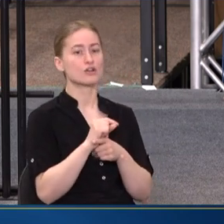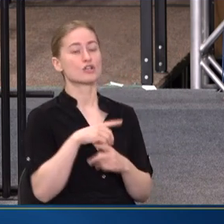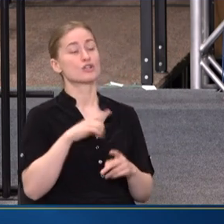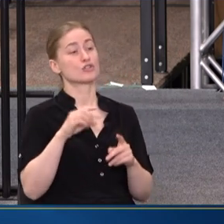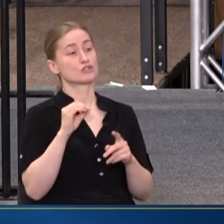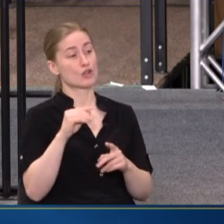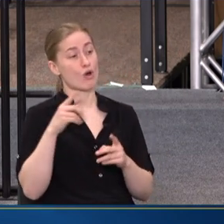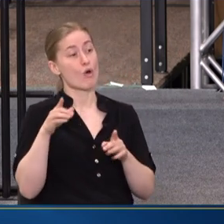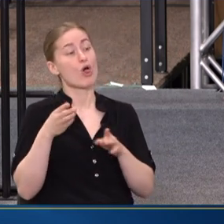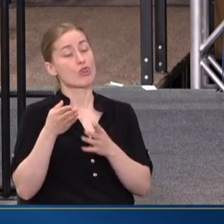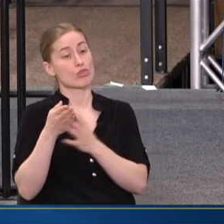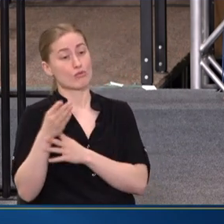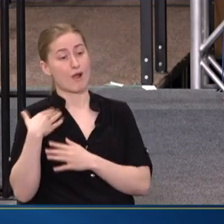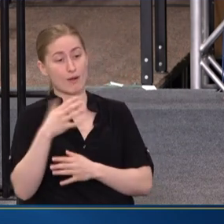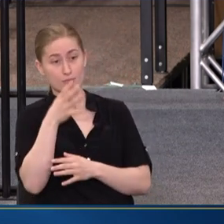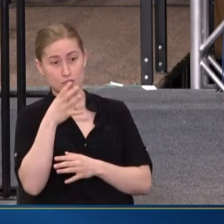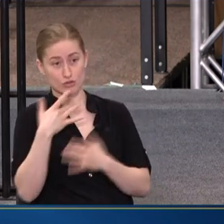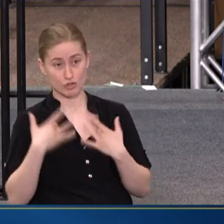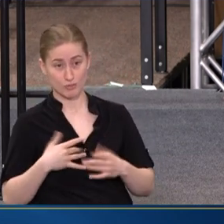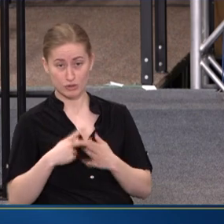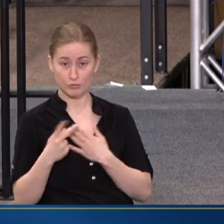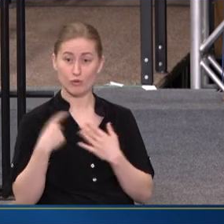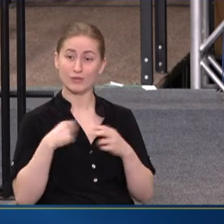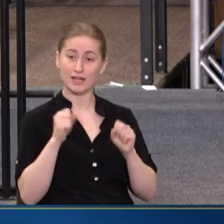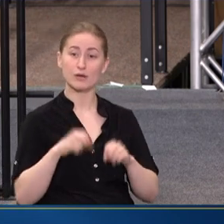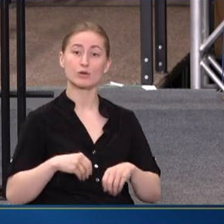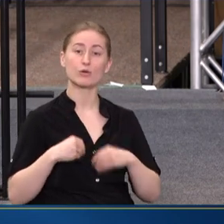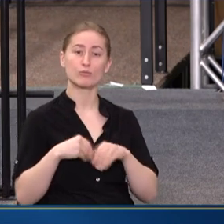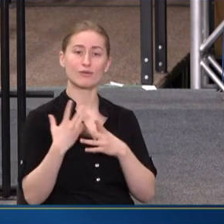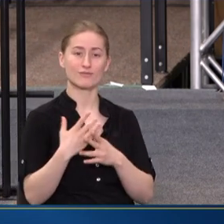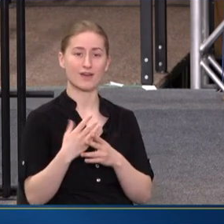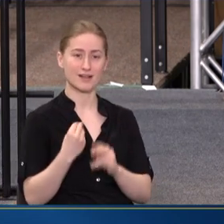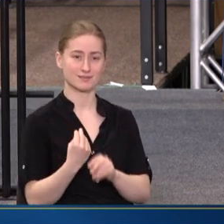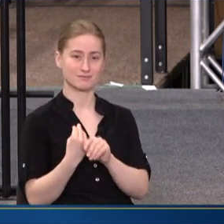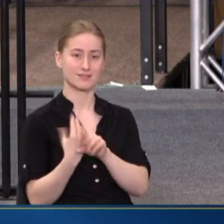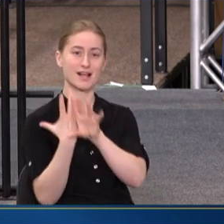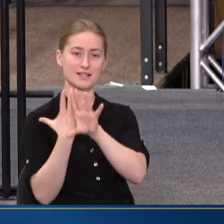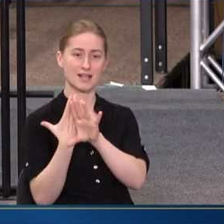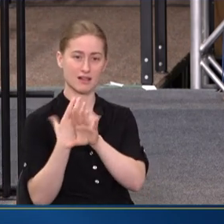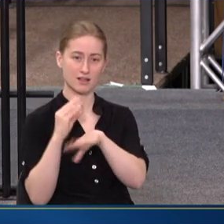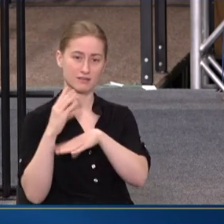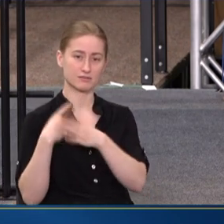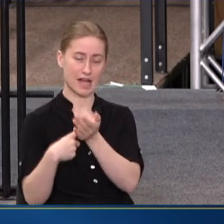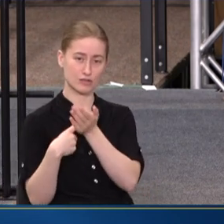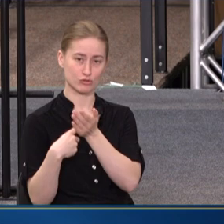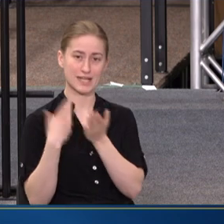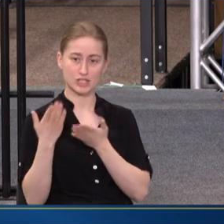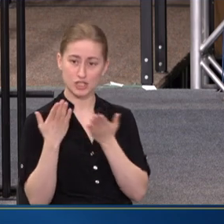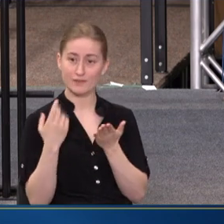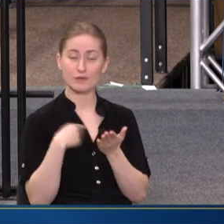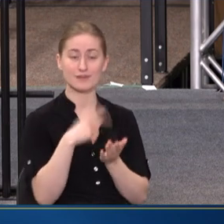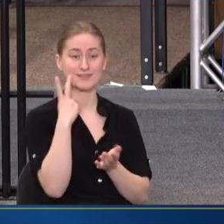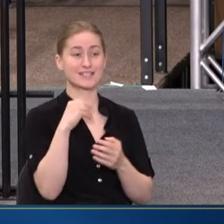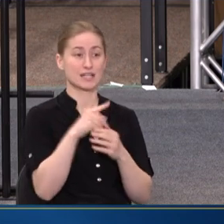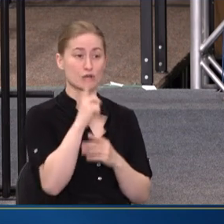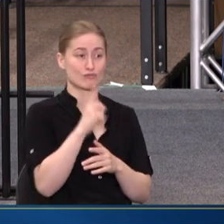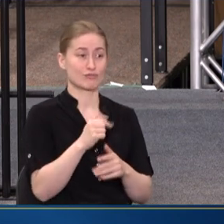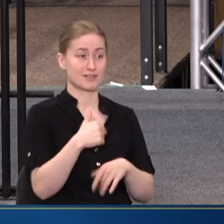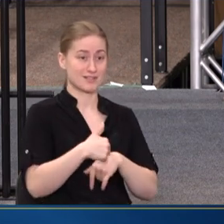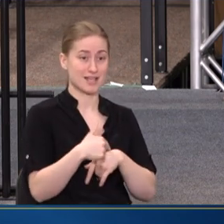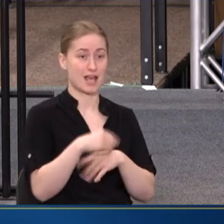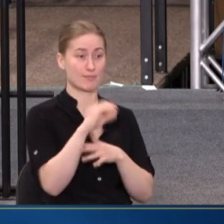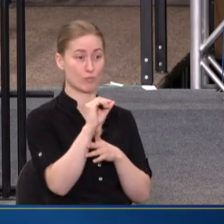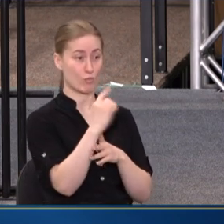DEPRESSION PROGRAM, ARE ABLE TO PROVIDE TELECONSULTATION SERVICES. AND WE'VE SEEN IN REAL TIME AN OB